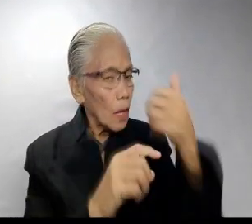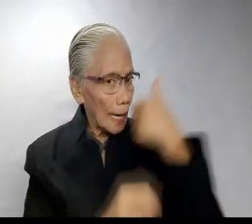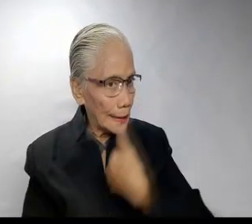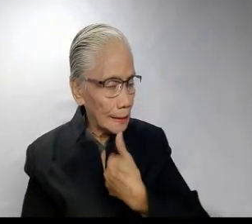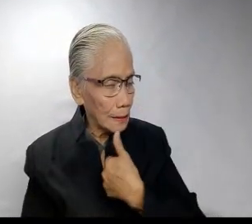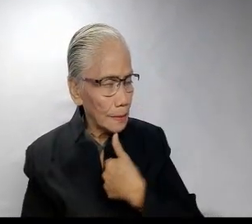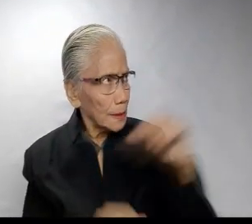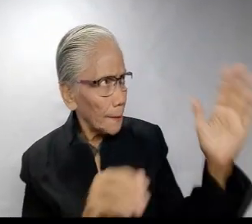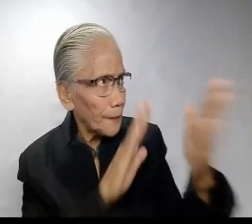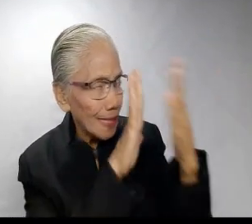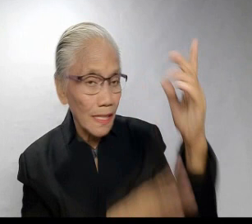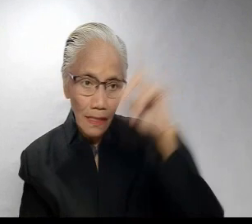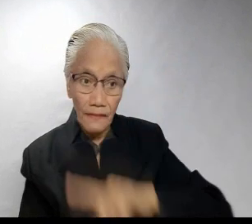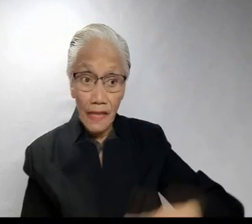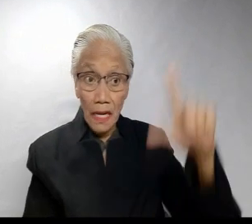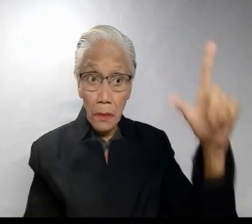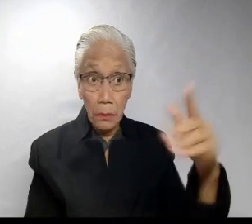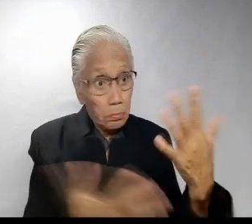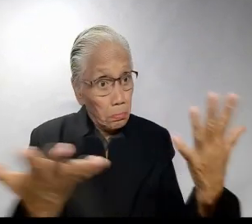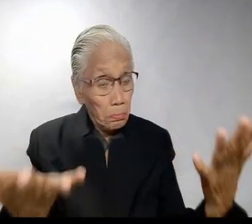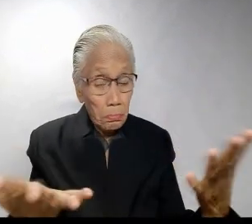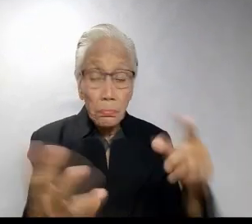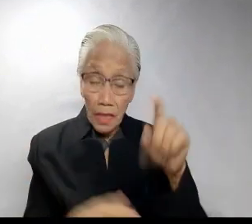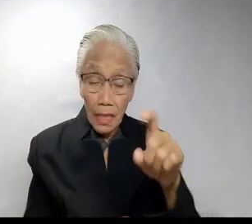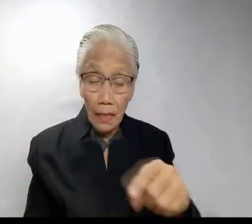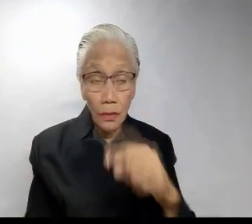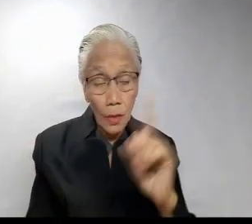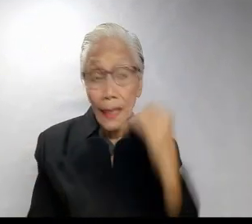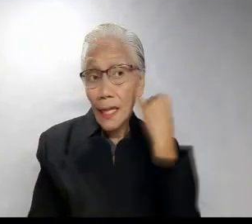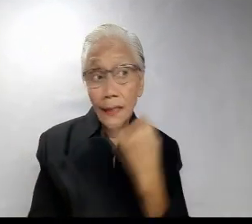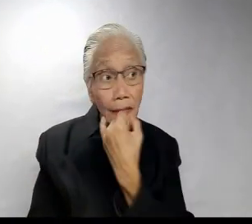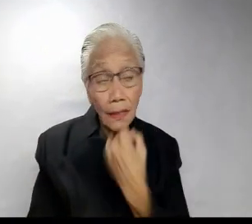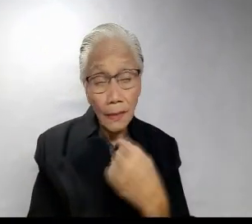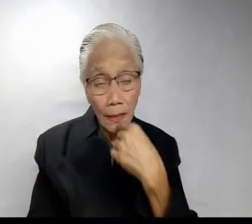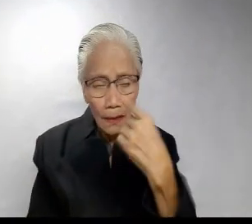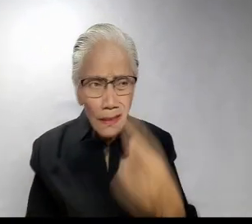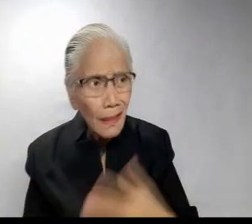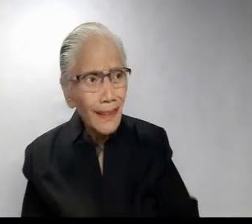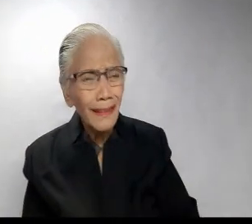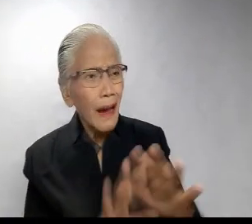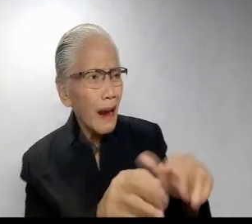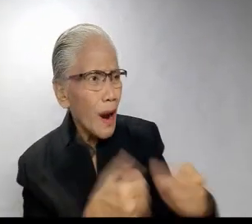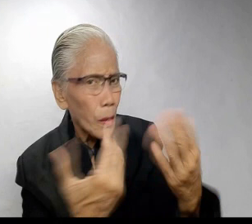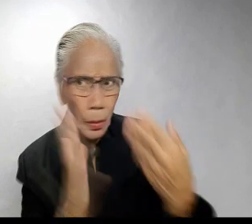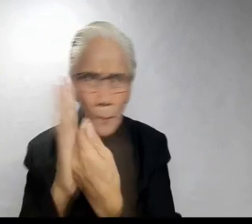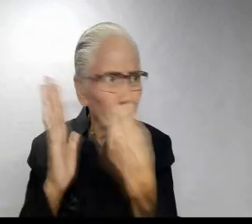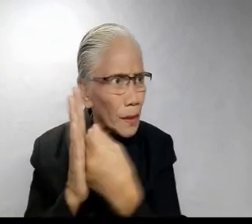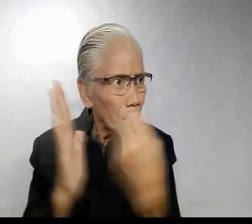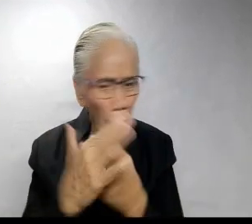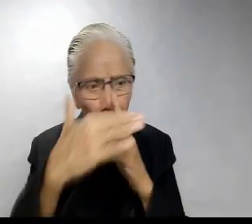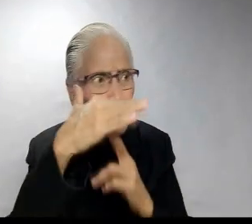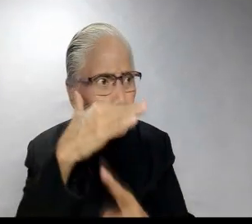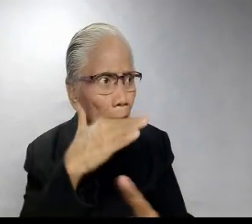we humble first ourselves in the presence of the Lord. That is, of course, according to James 4.10.